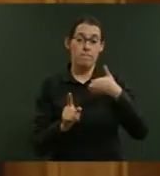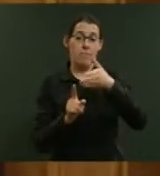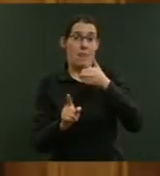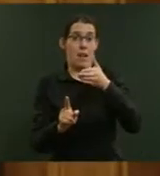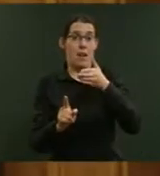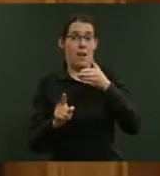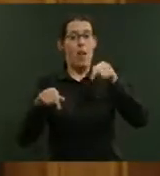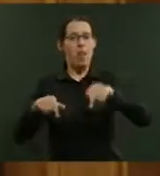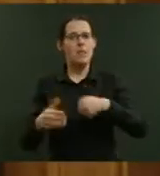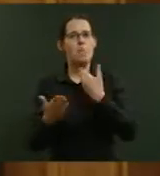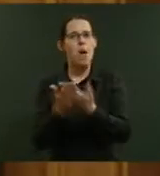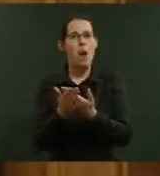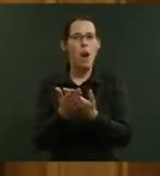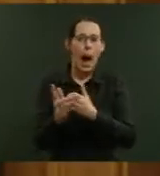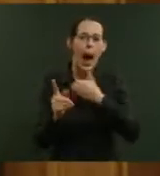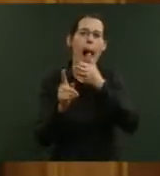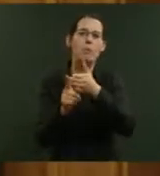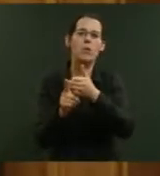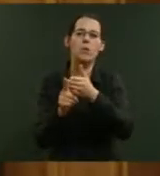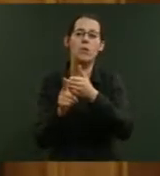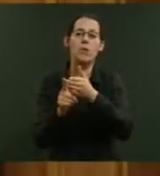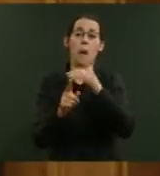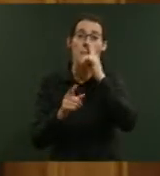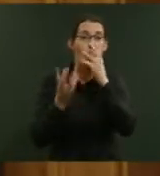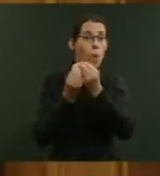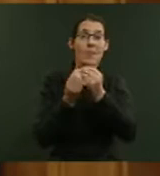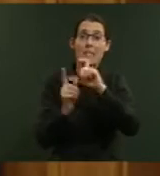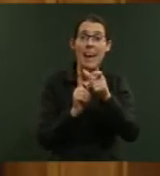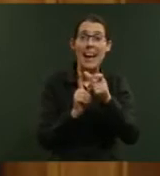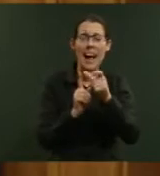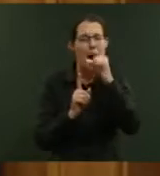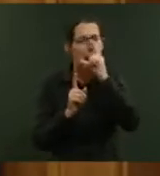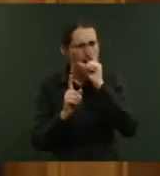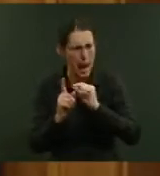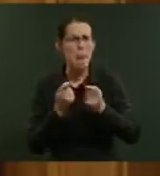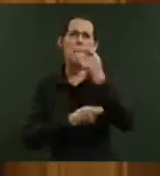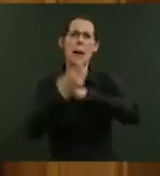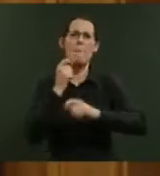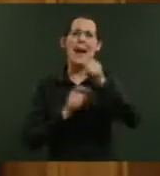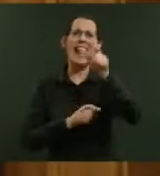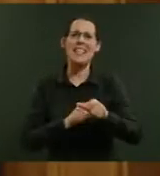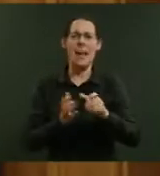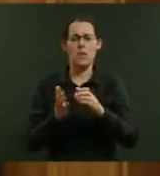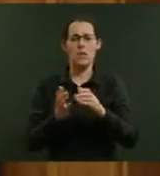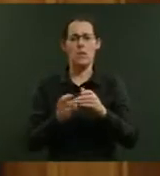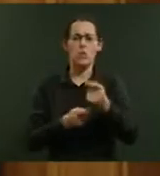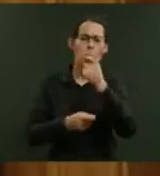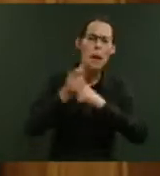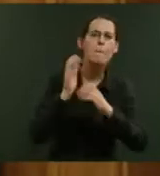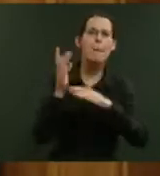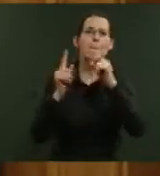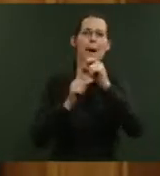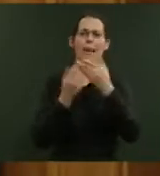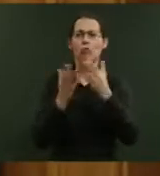looks at enabling people with a disability to be a candidate in the general election with the establishment